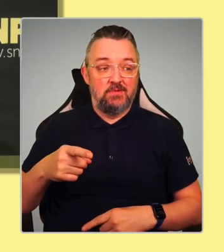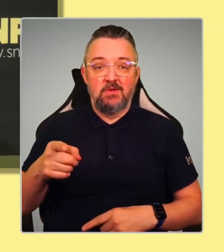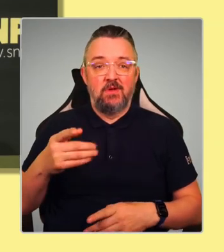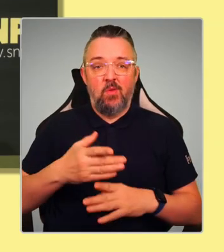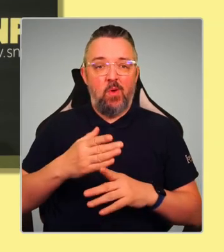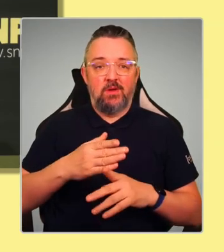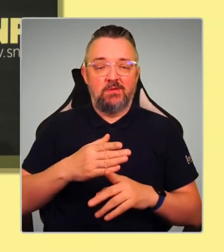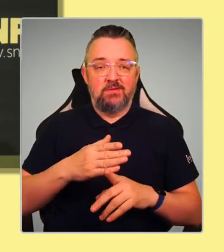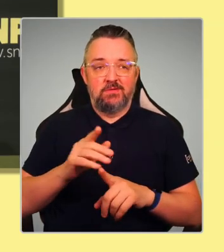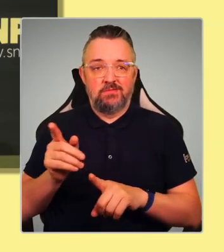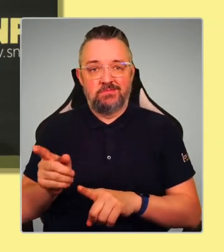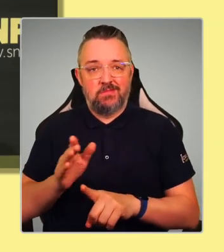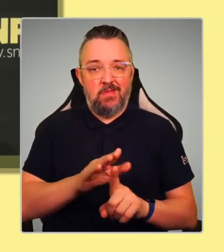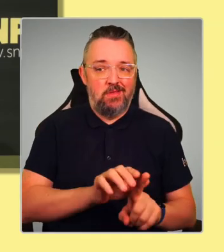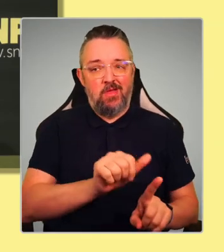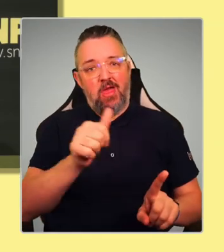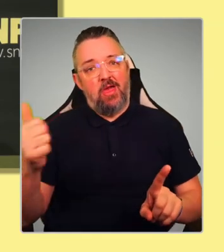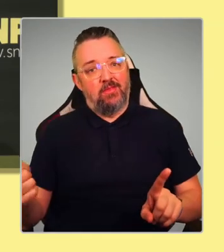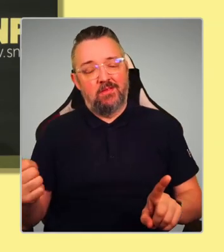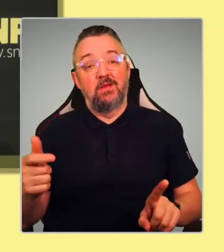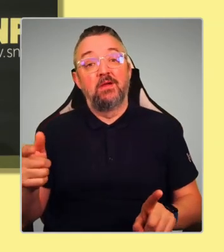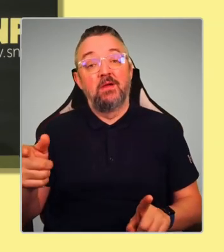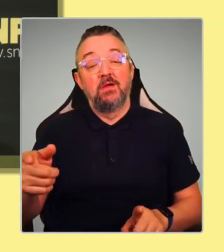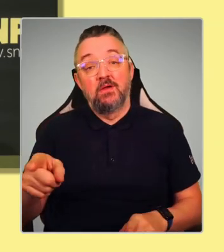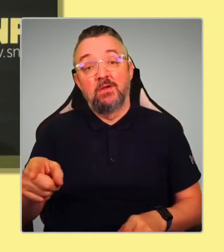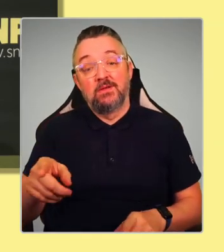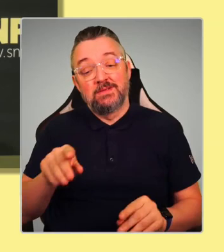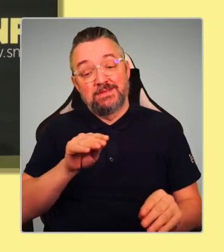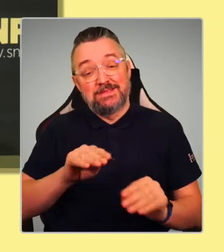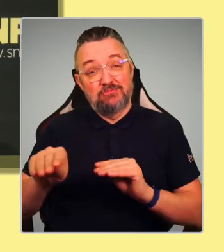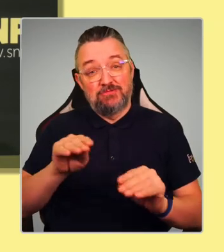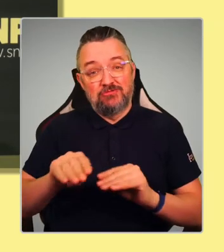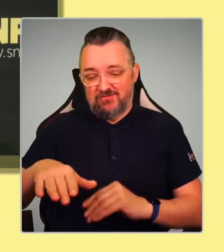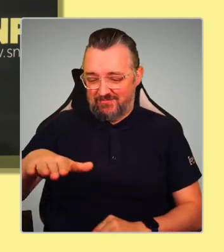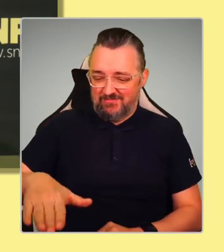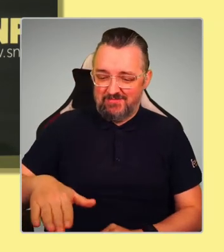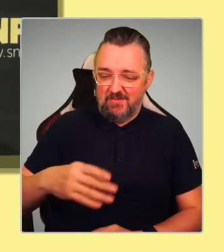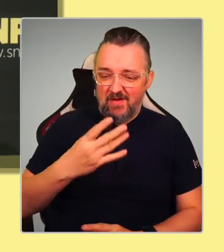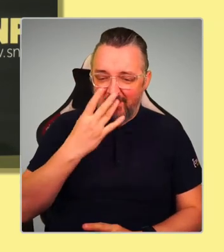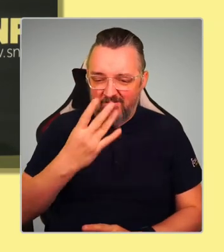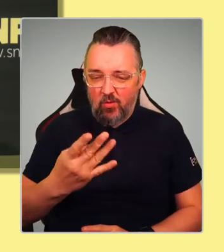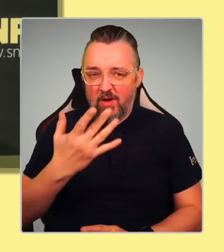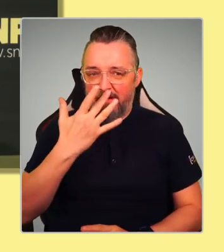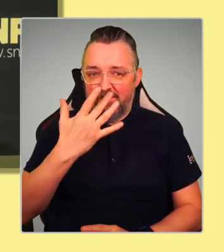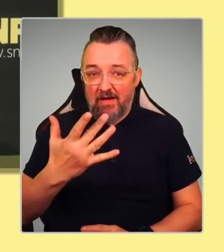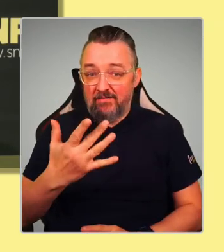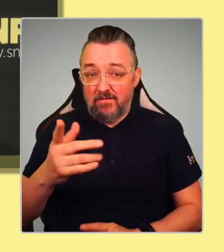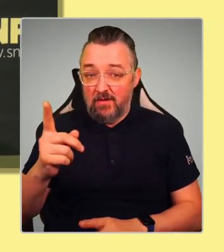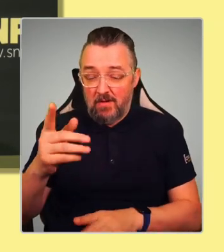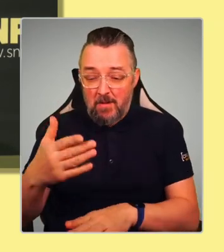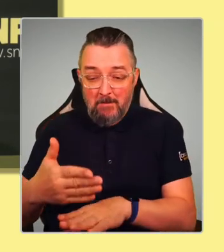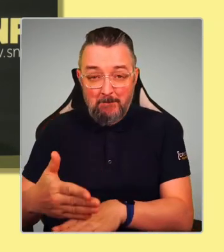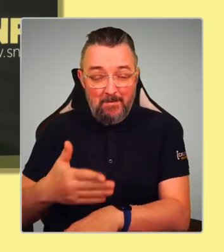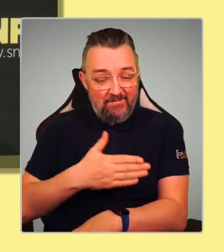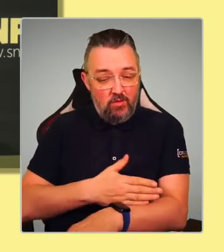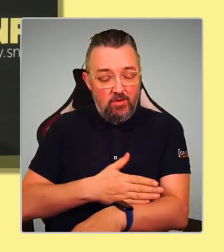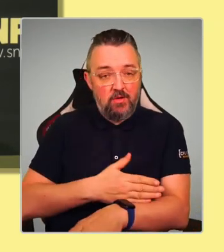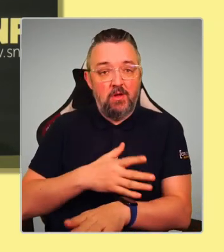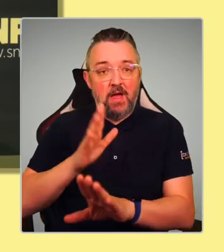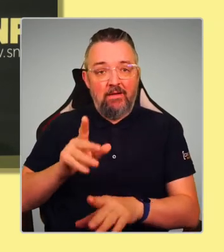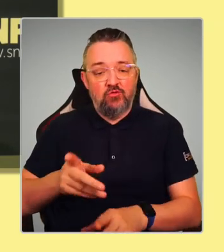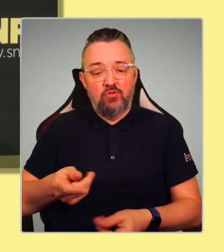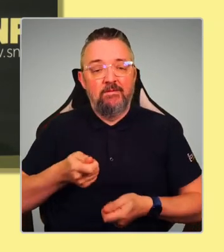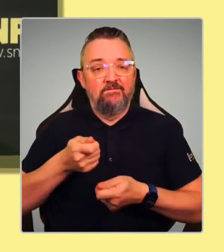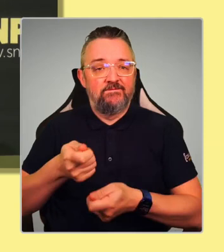that before you start teaching these wee four and five year olds anything, you have to fill their tummies because they're so hungry.